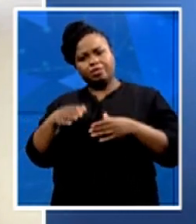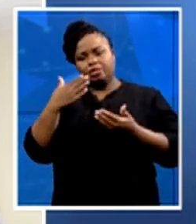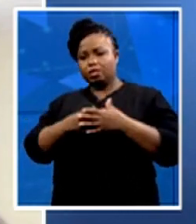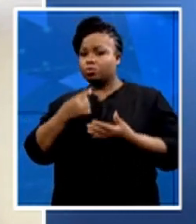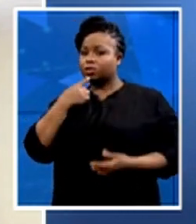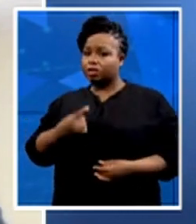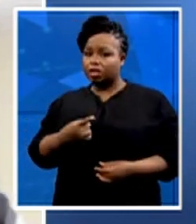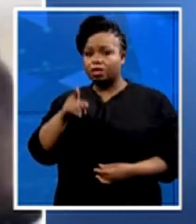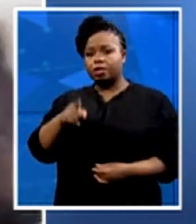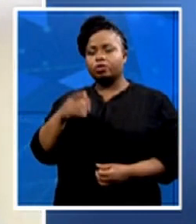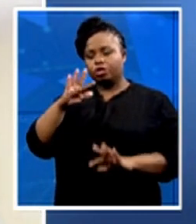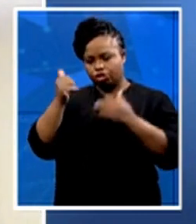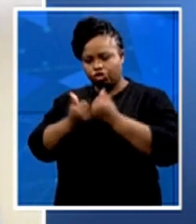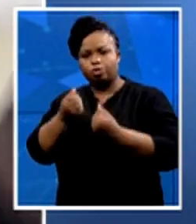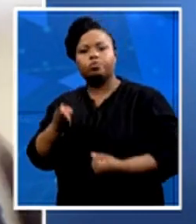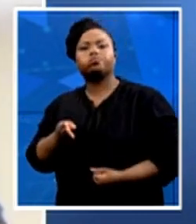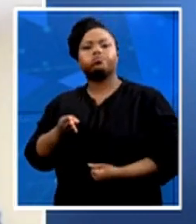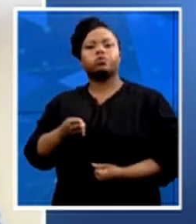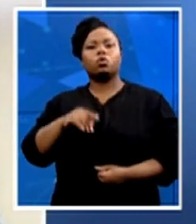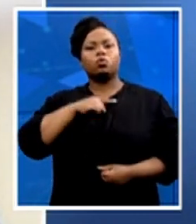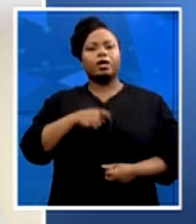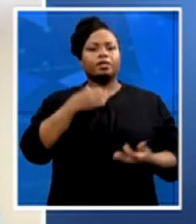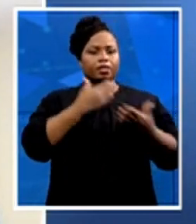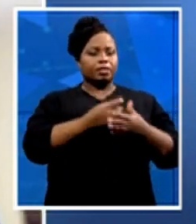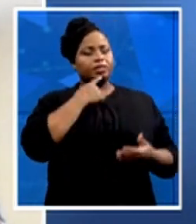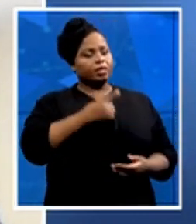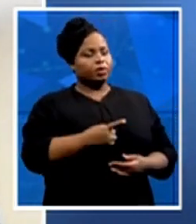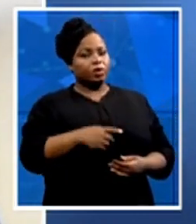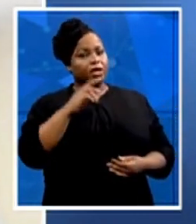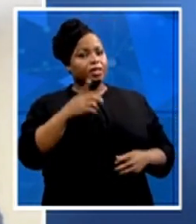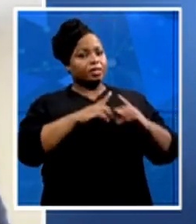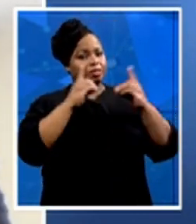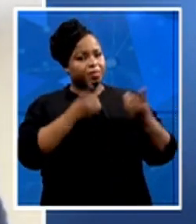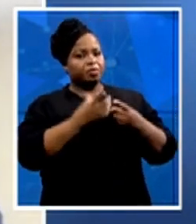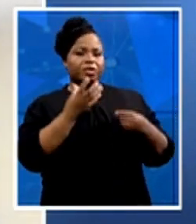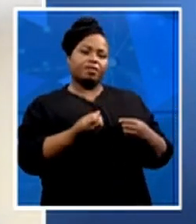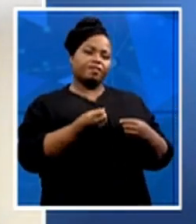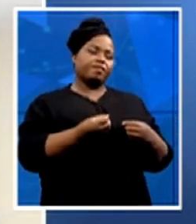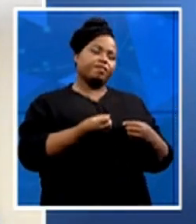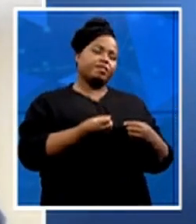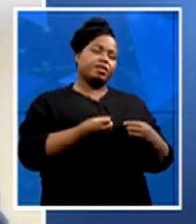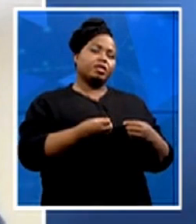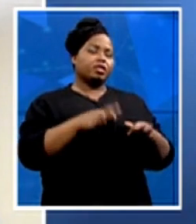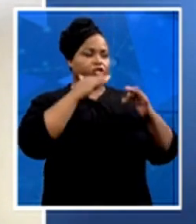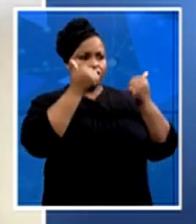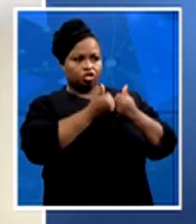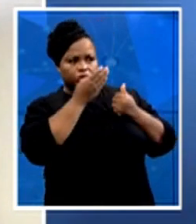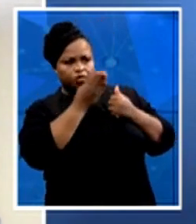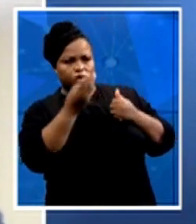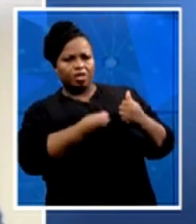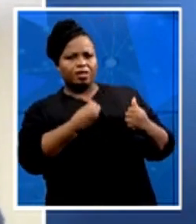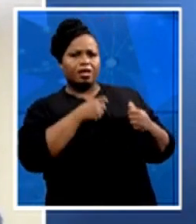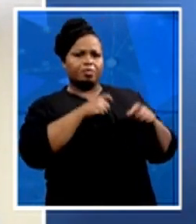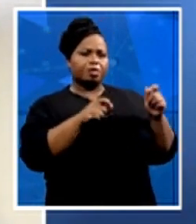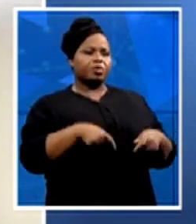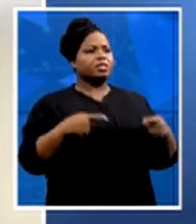be able to tell you certain departments have got so many intentions for young people. Here is funding. Here is leadership.